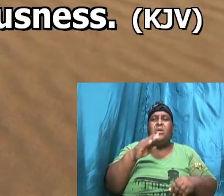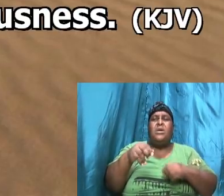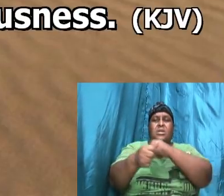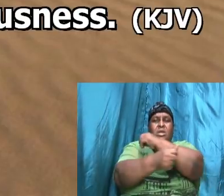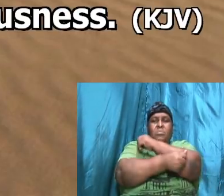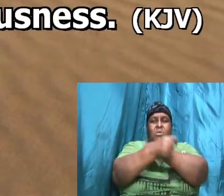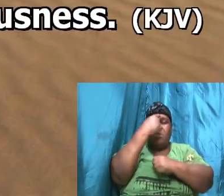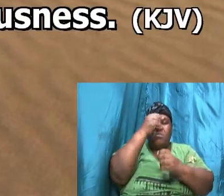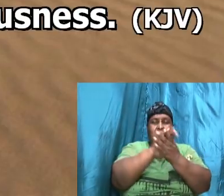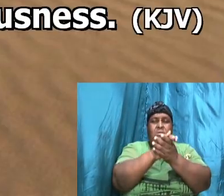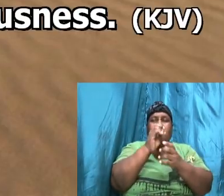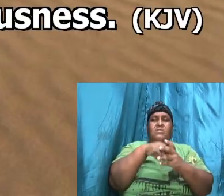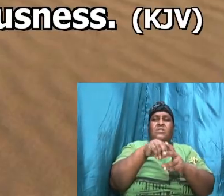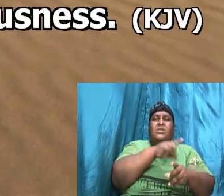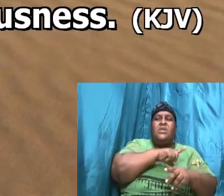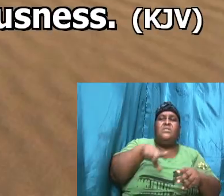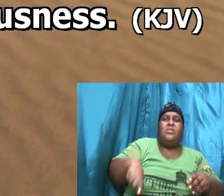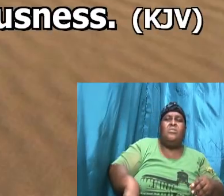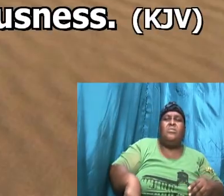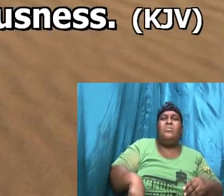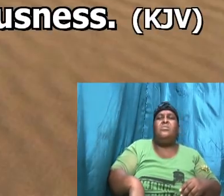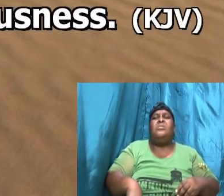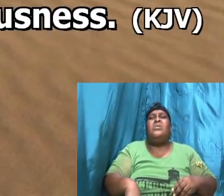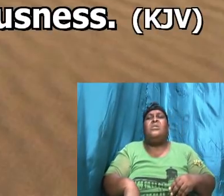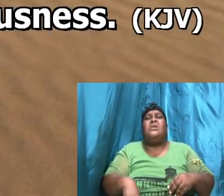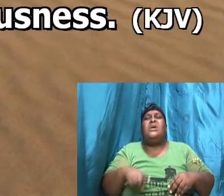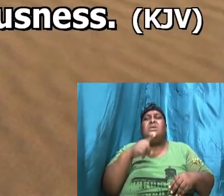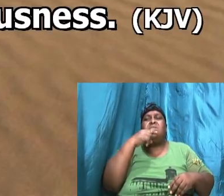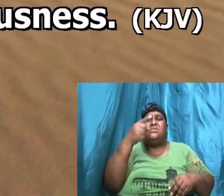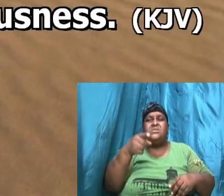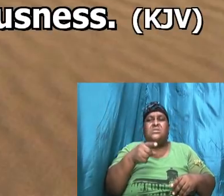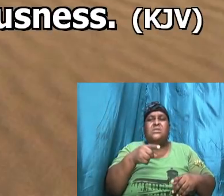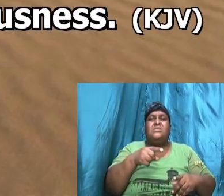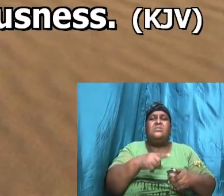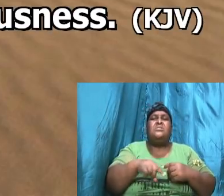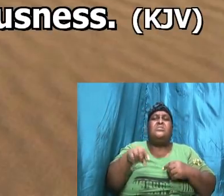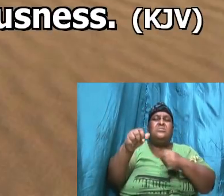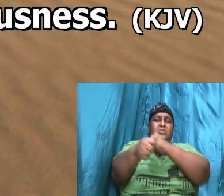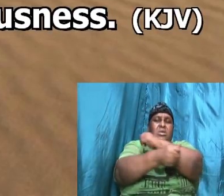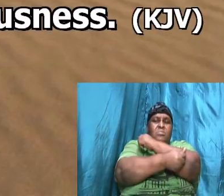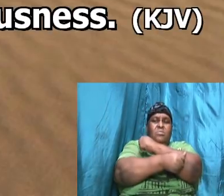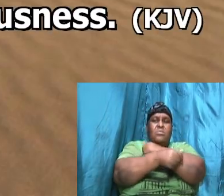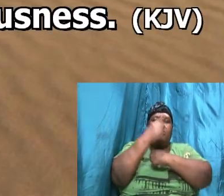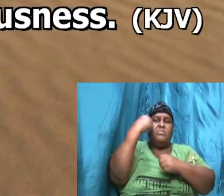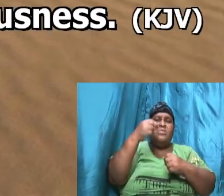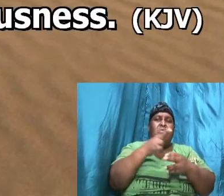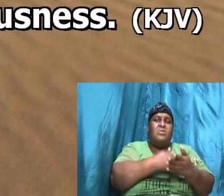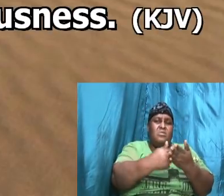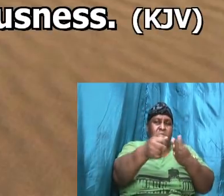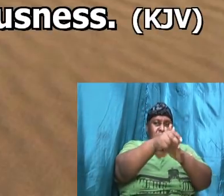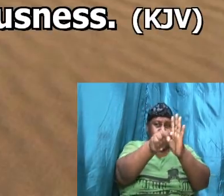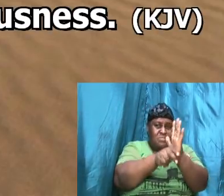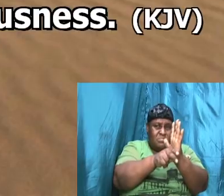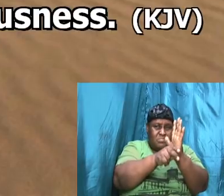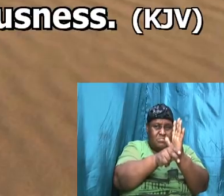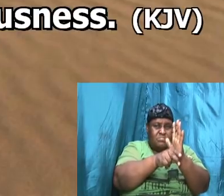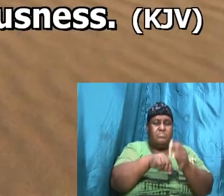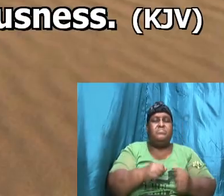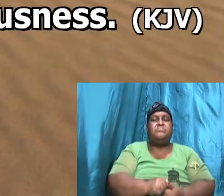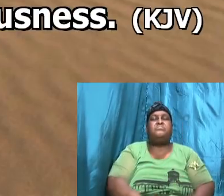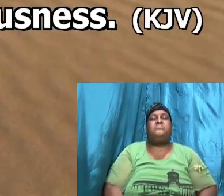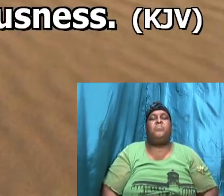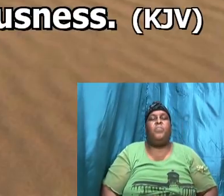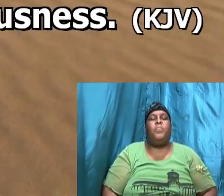and he counted it to him for righteousness. Again, if we look at Genesis chapter